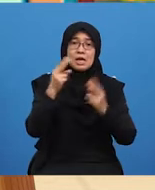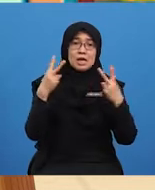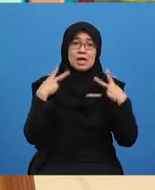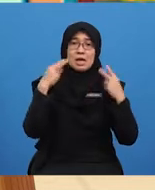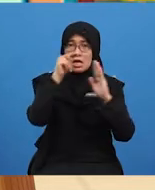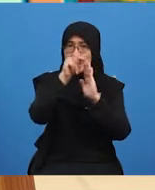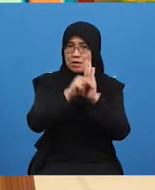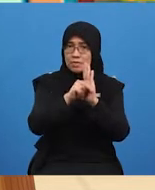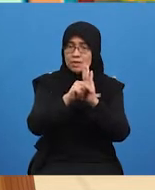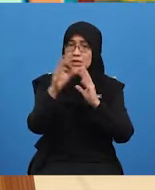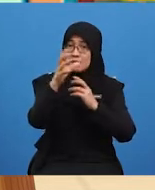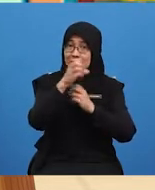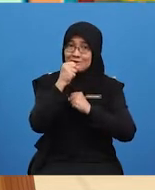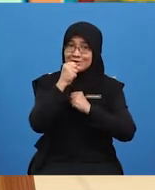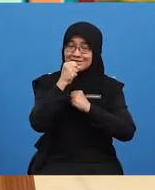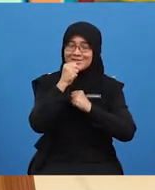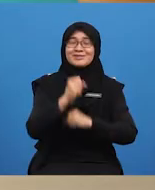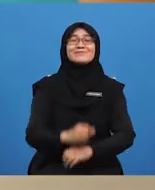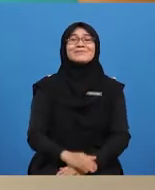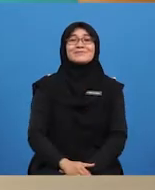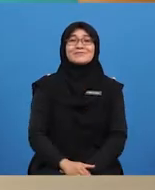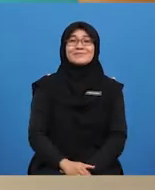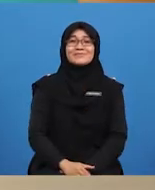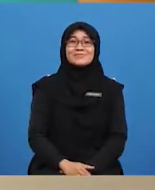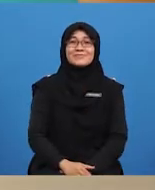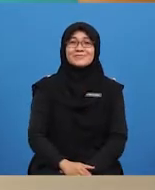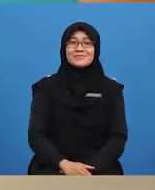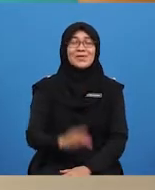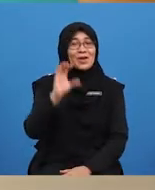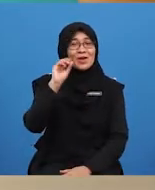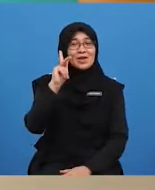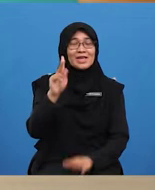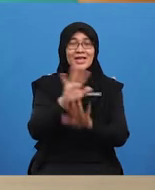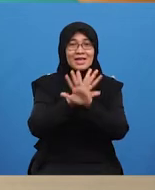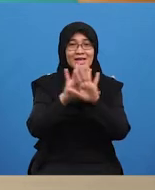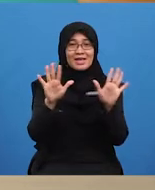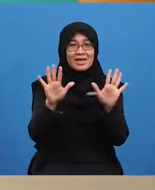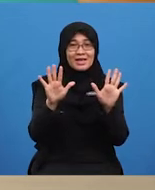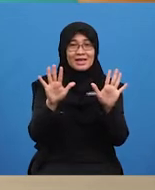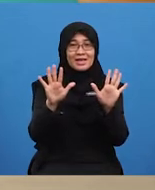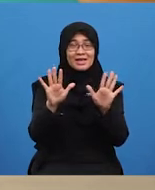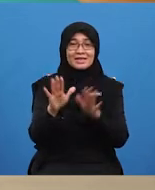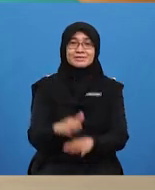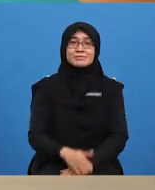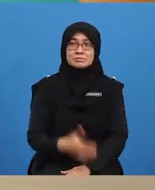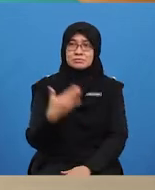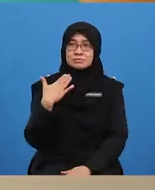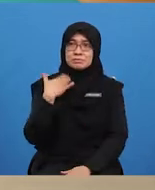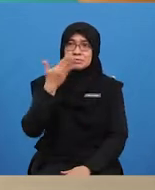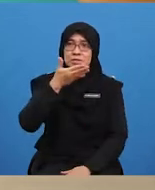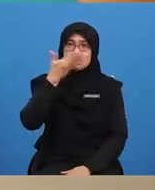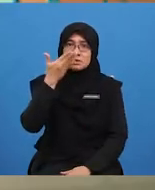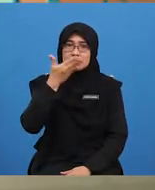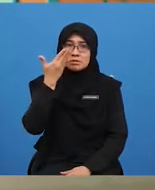and I haven't got. That will be all for today's lesson, boys and girls. Hasta la vista!